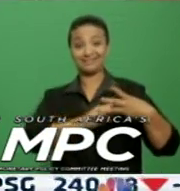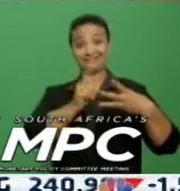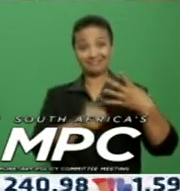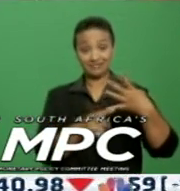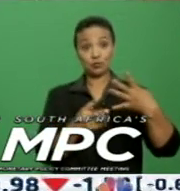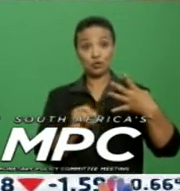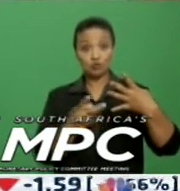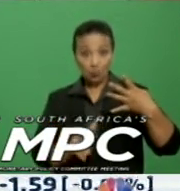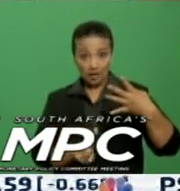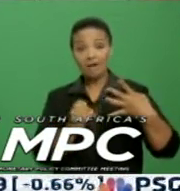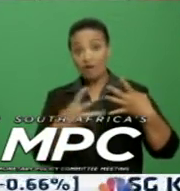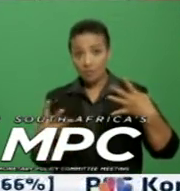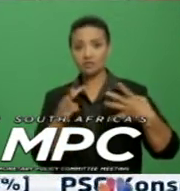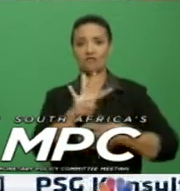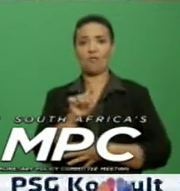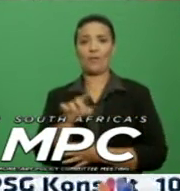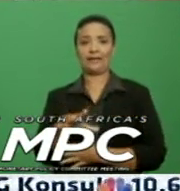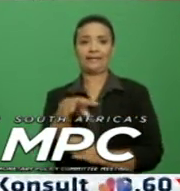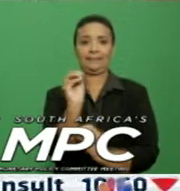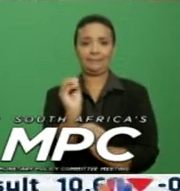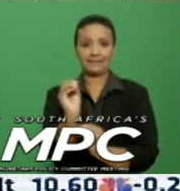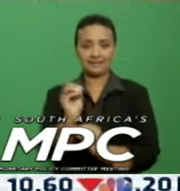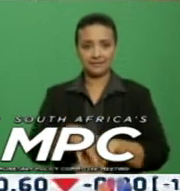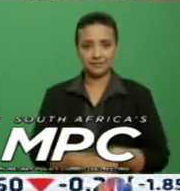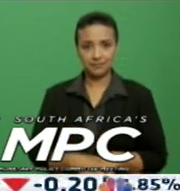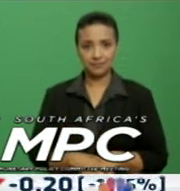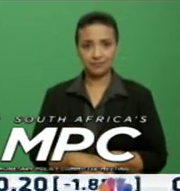.8% in 2021.